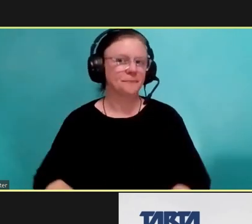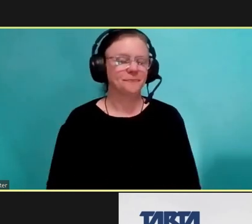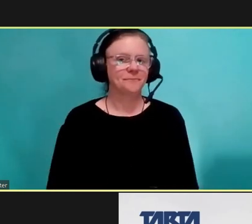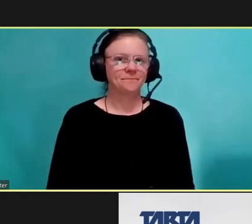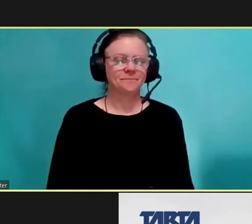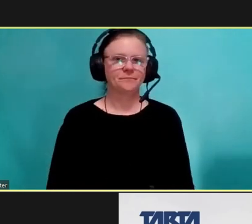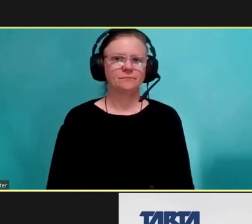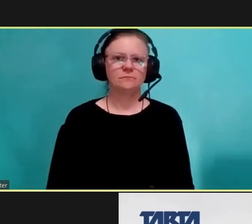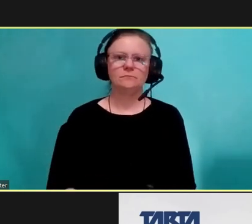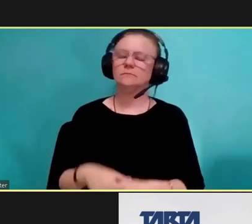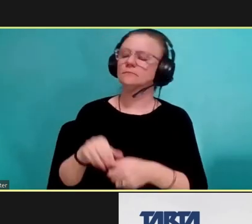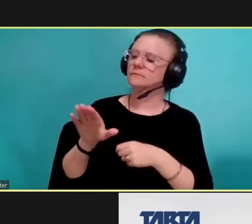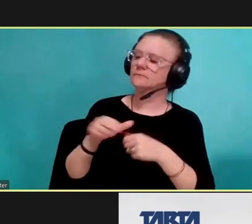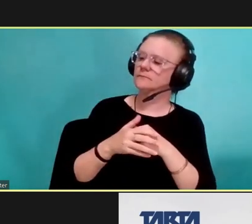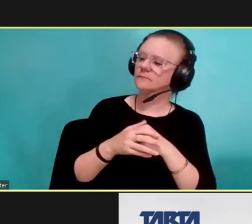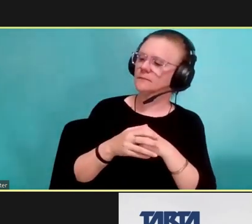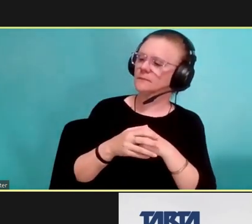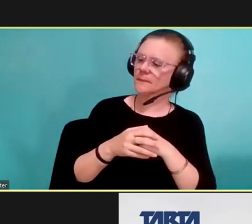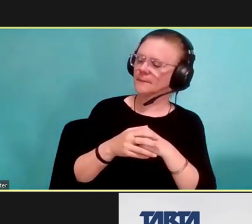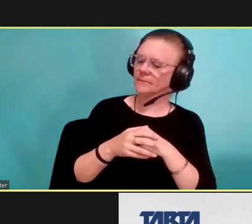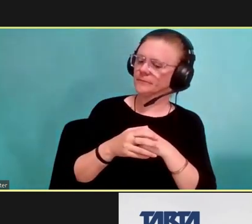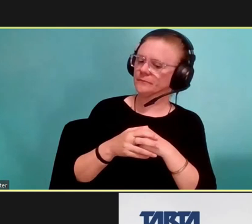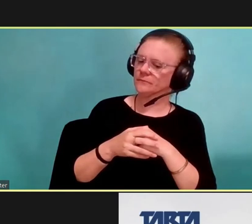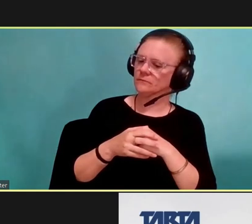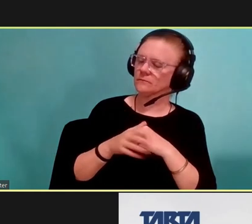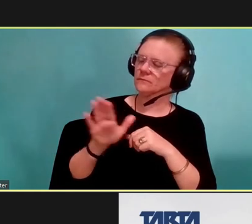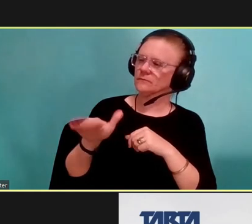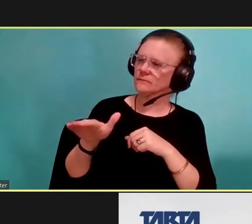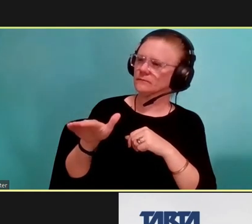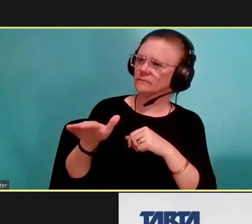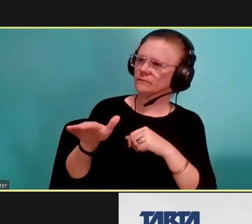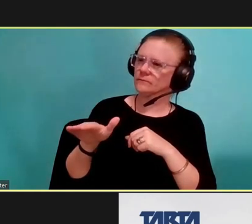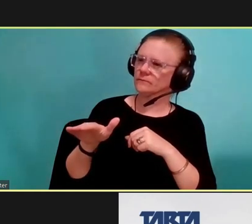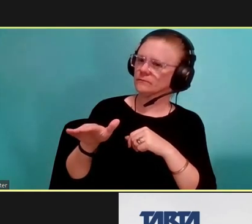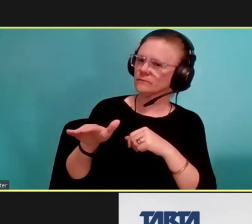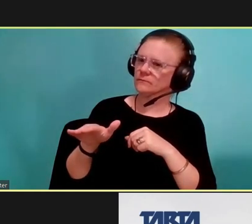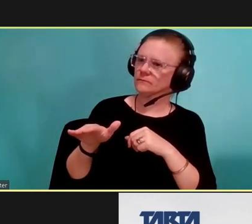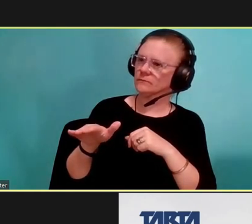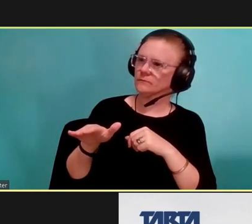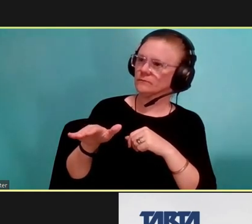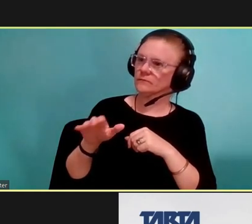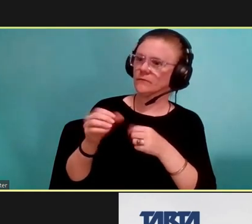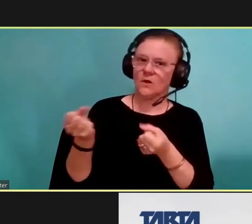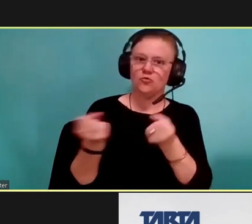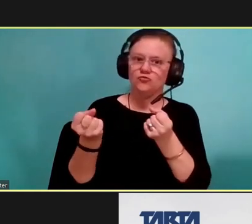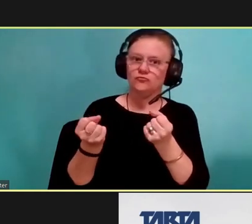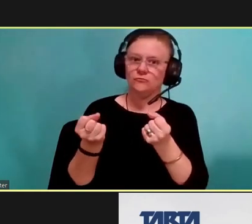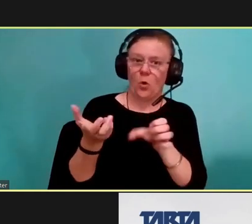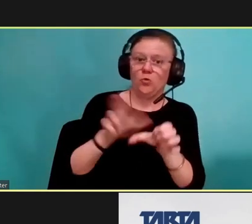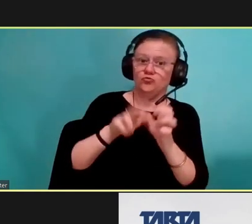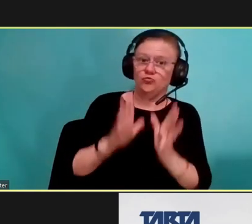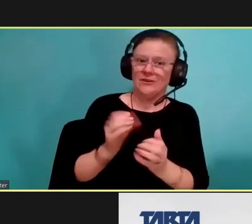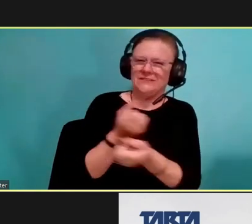Jessica And Sean, another question for you is, what precautions were taken by TARDEC to keep riders safe